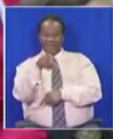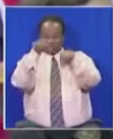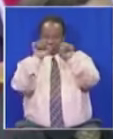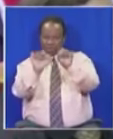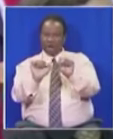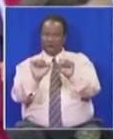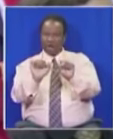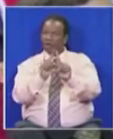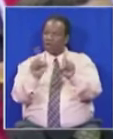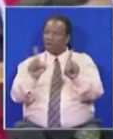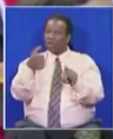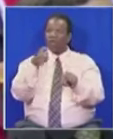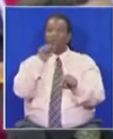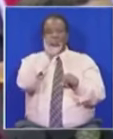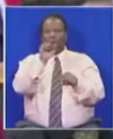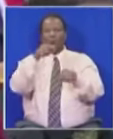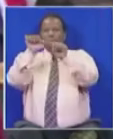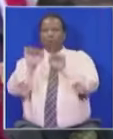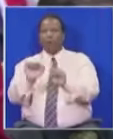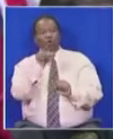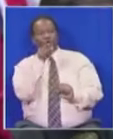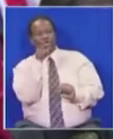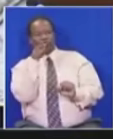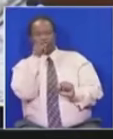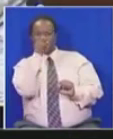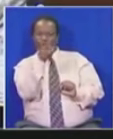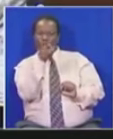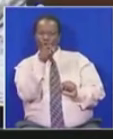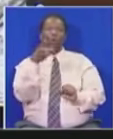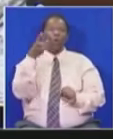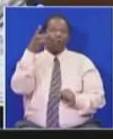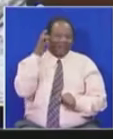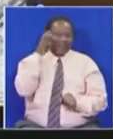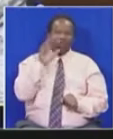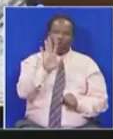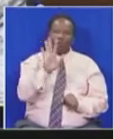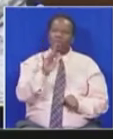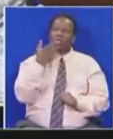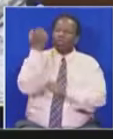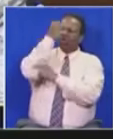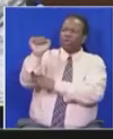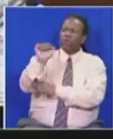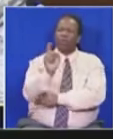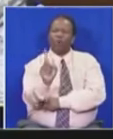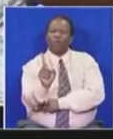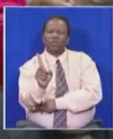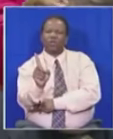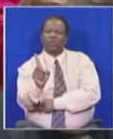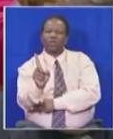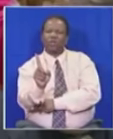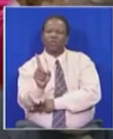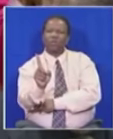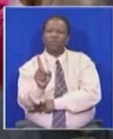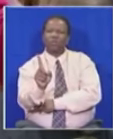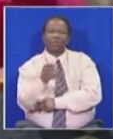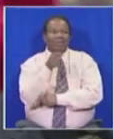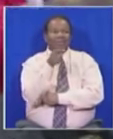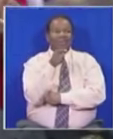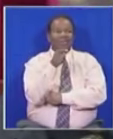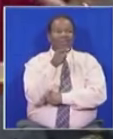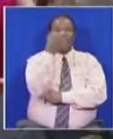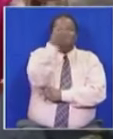that is not a point of order. You vote on a point of order. What was Jackson's point? What was Jackson's point?